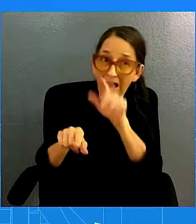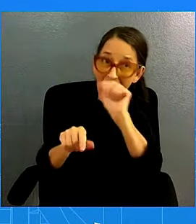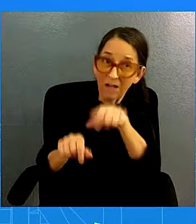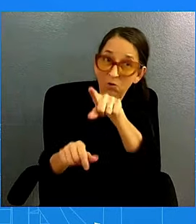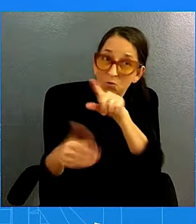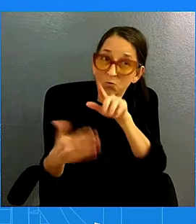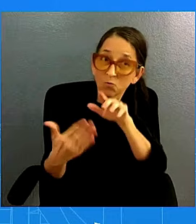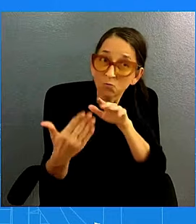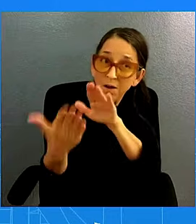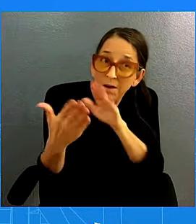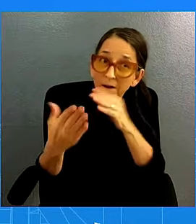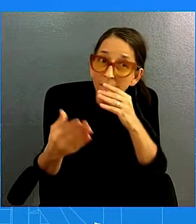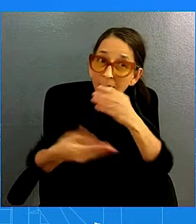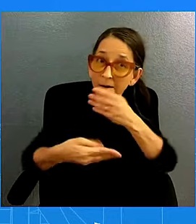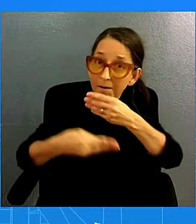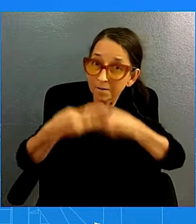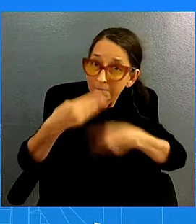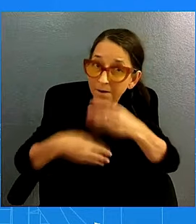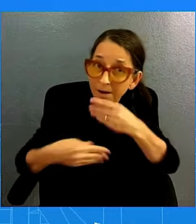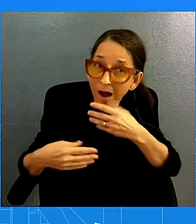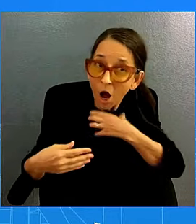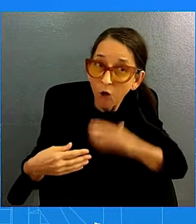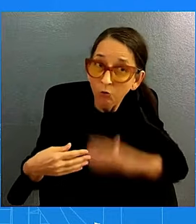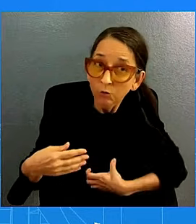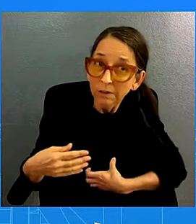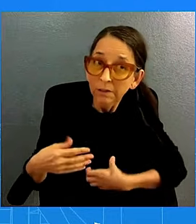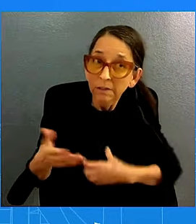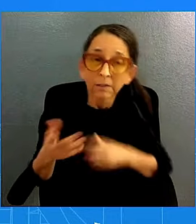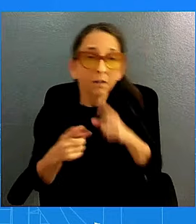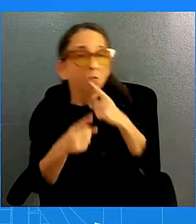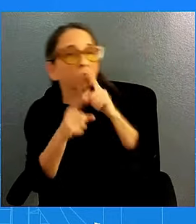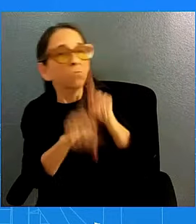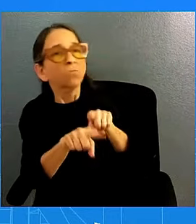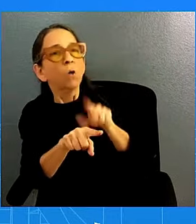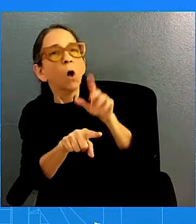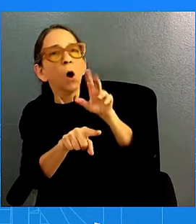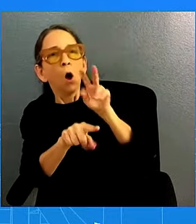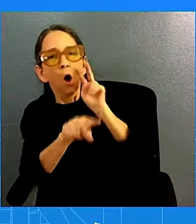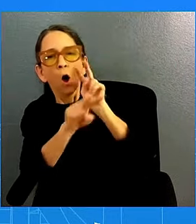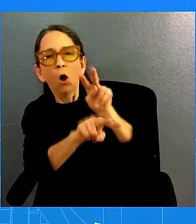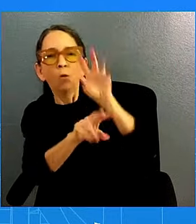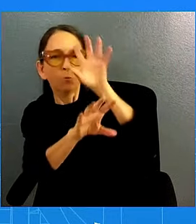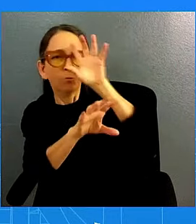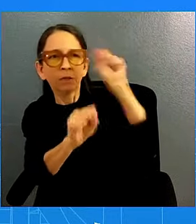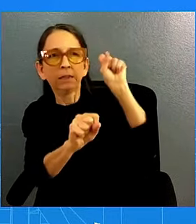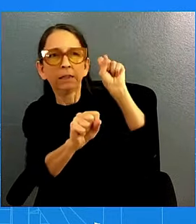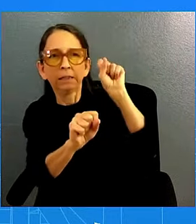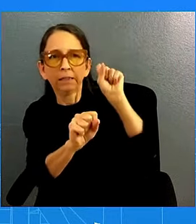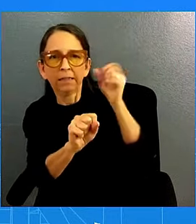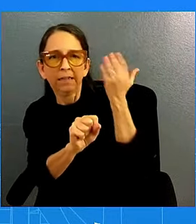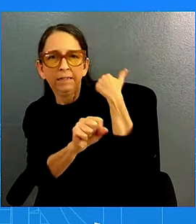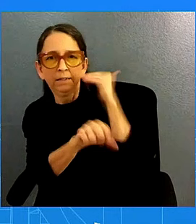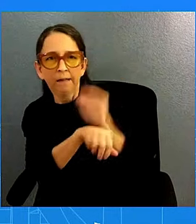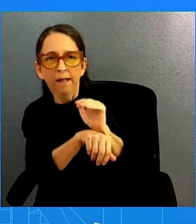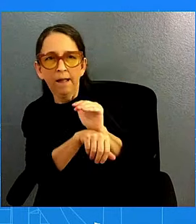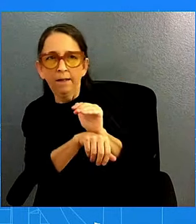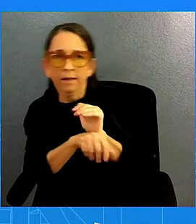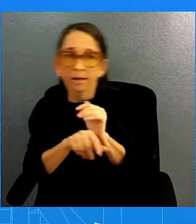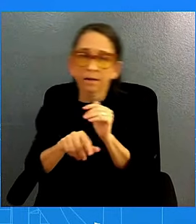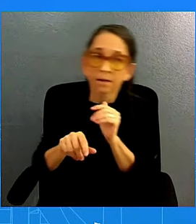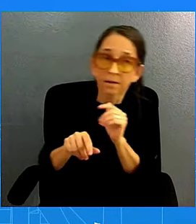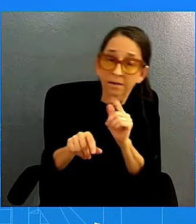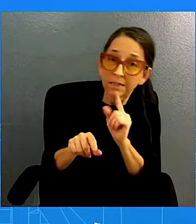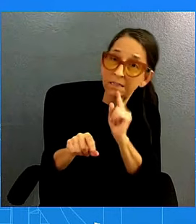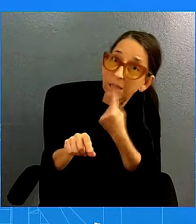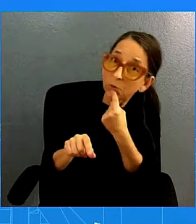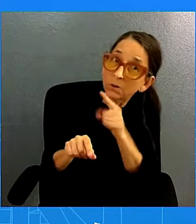briefly point you to the President's statement last night. How serious is it? How dire is it? I don't know of a famine that's not dire. Right.